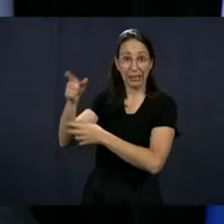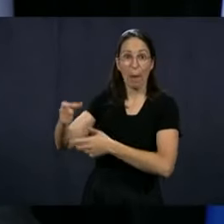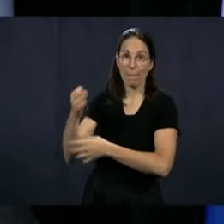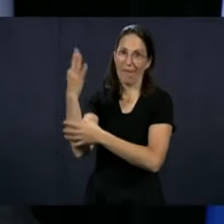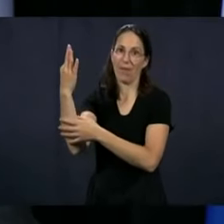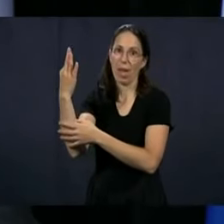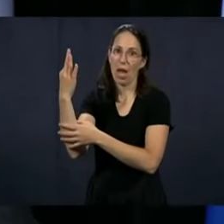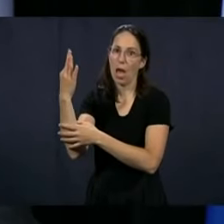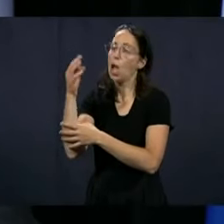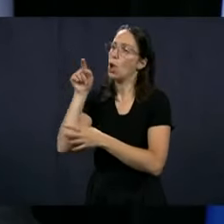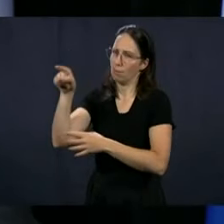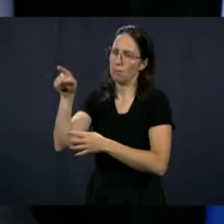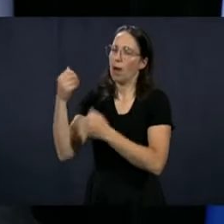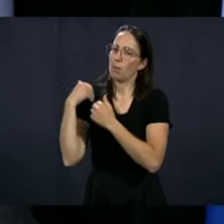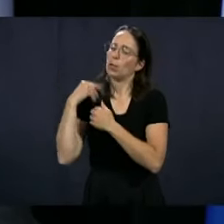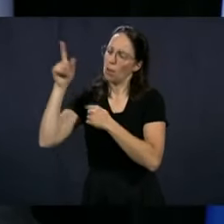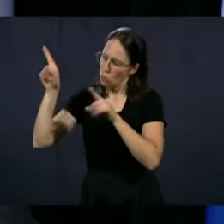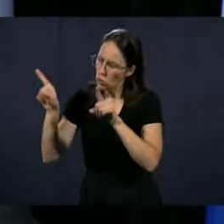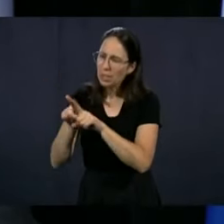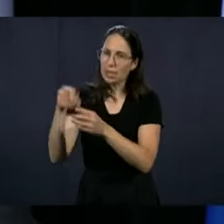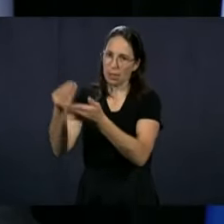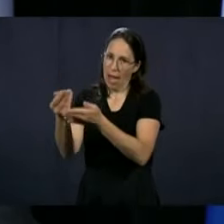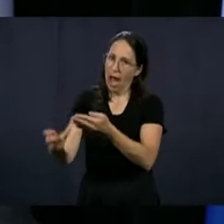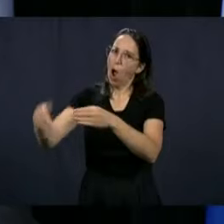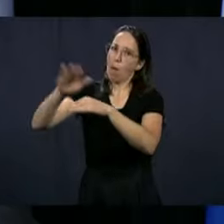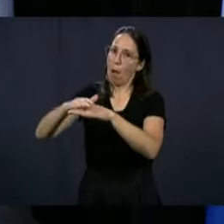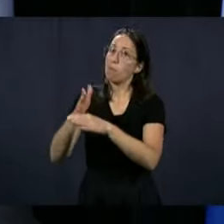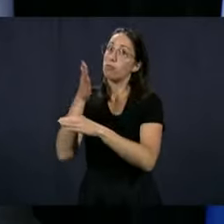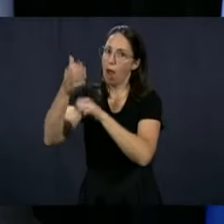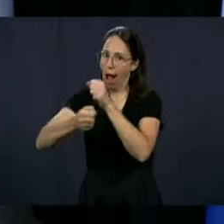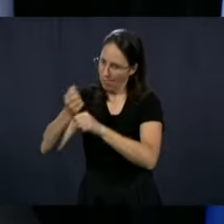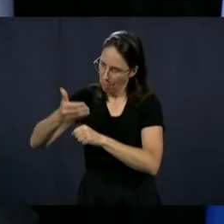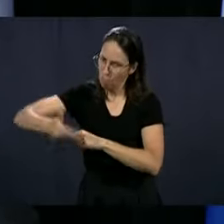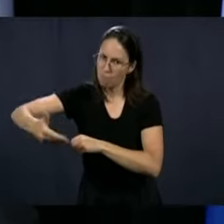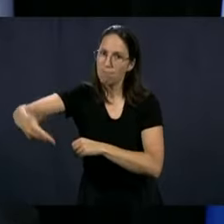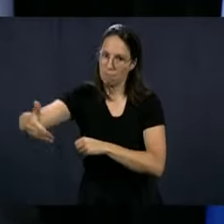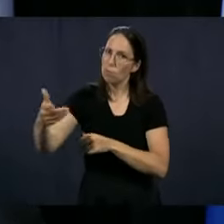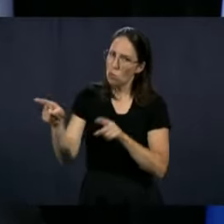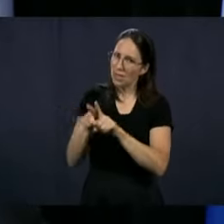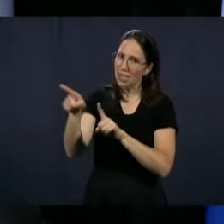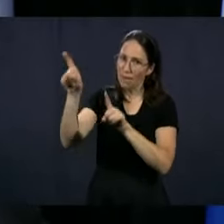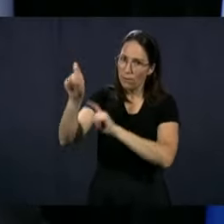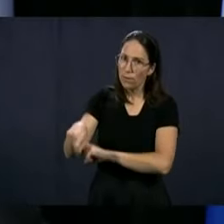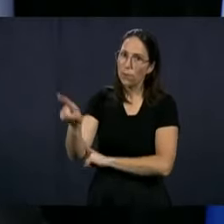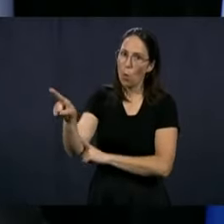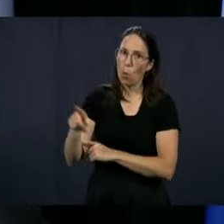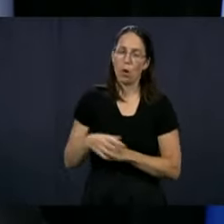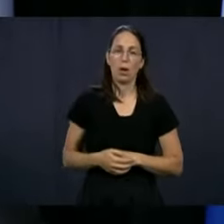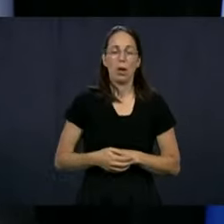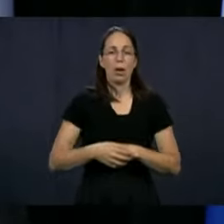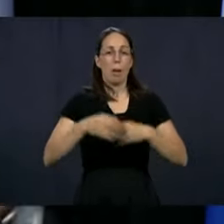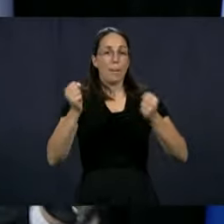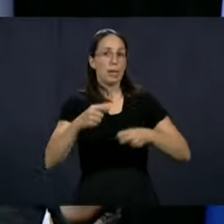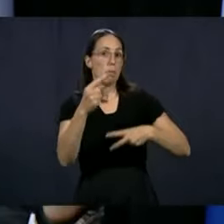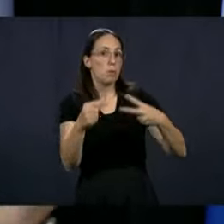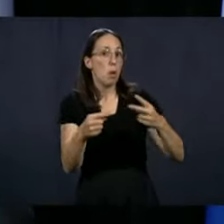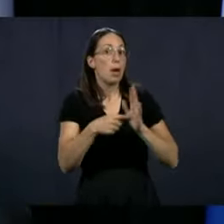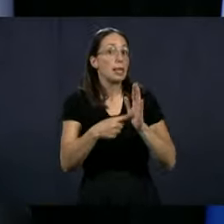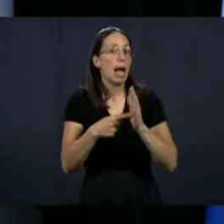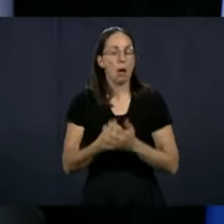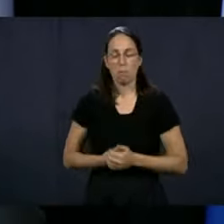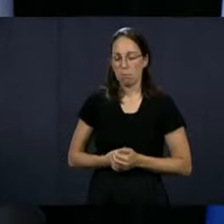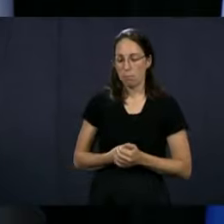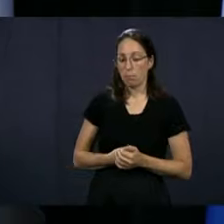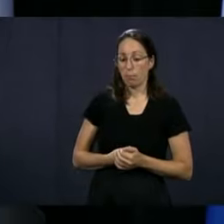private ones are going to have to better pay their orderlies in the upcoming years. So there are two possibilities